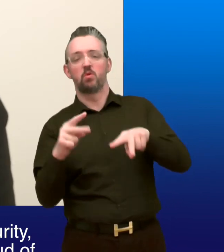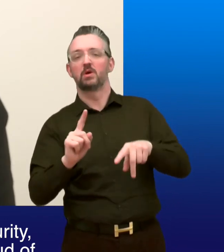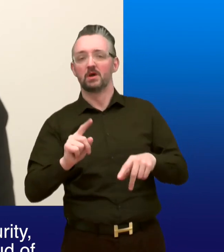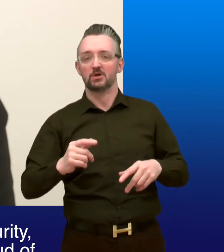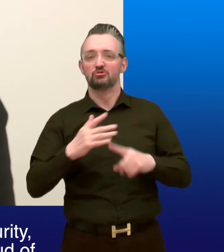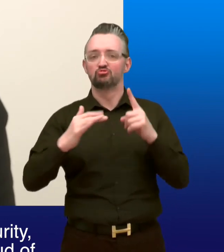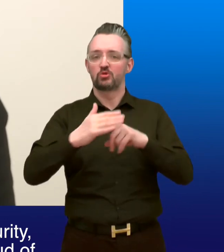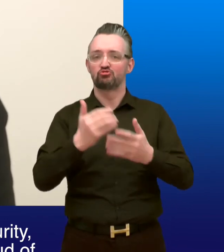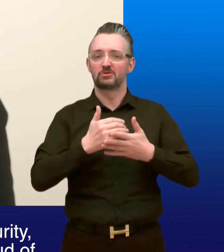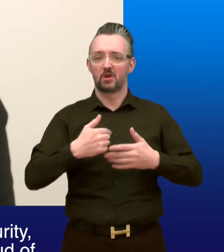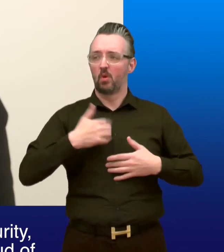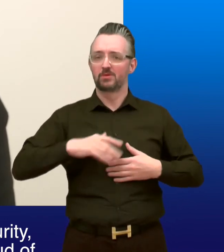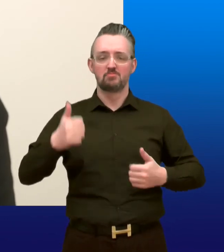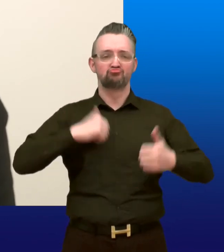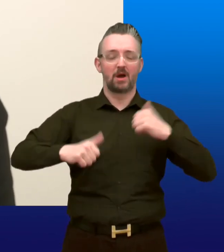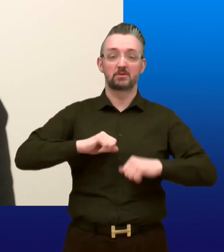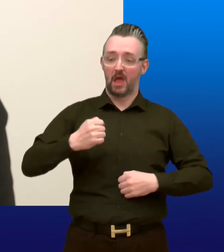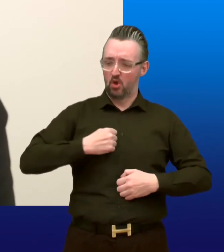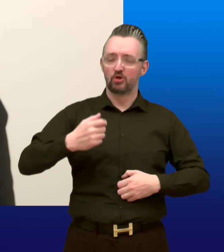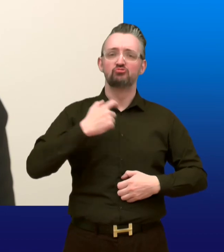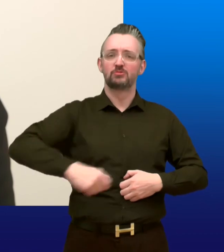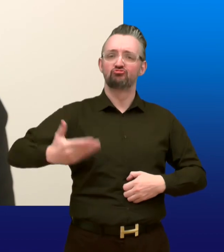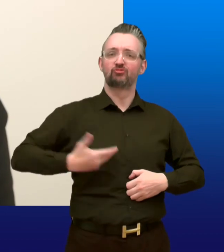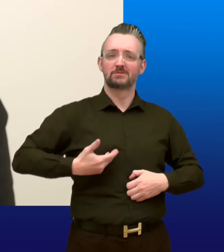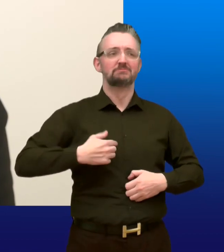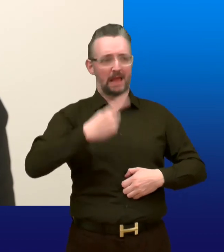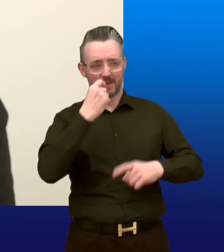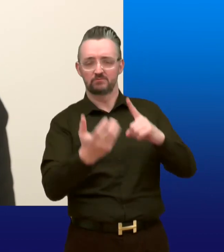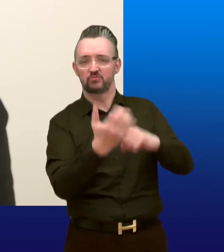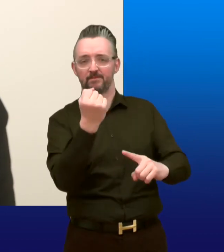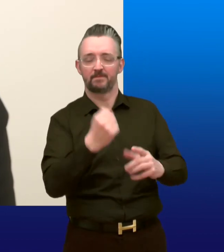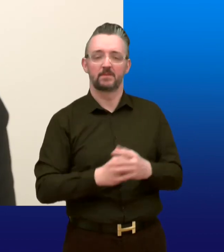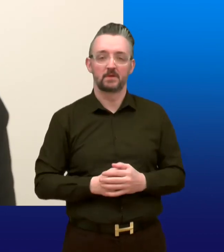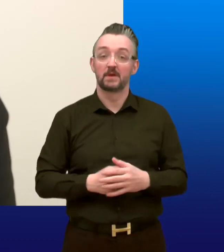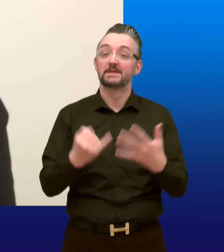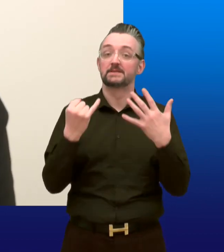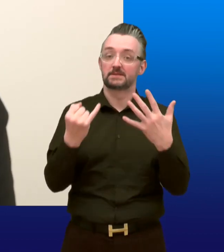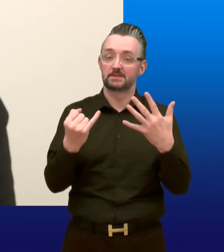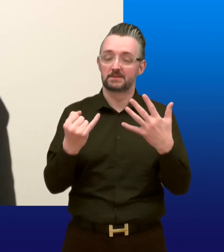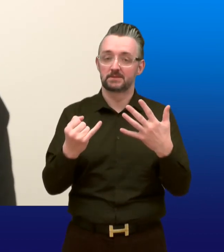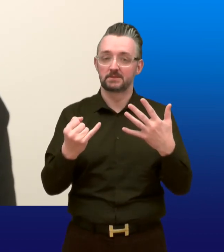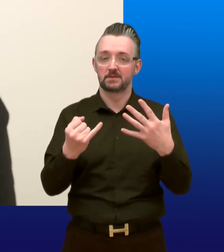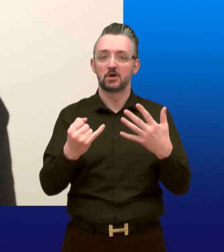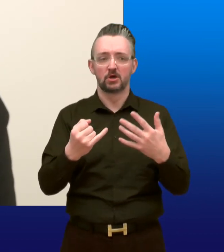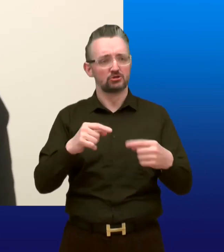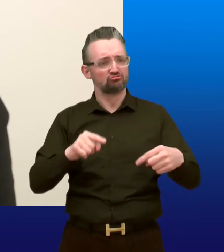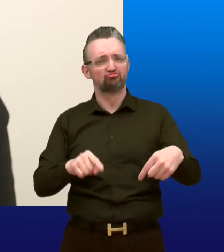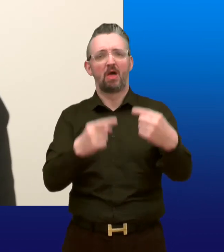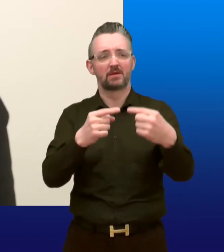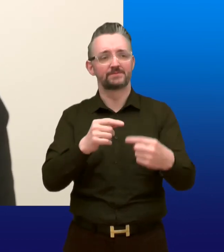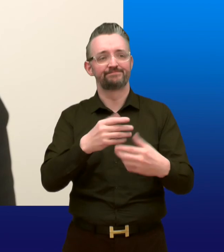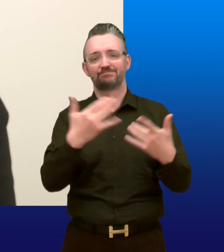23. 25. there for all of us who need it 6 publicly